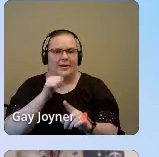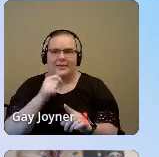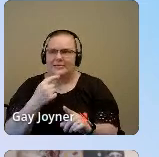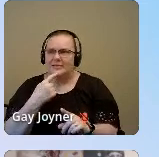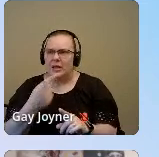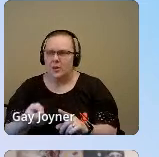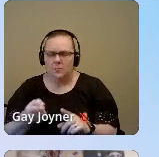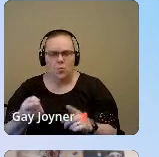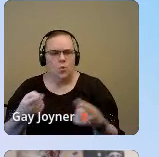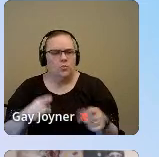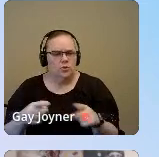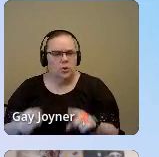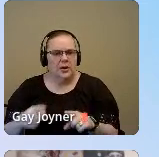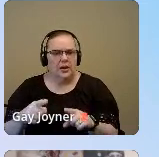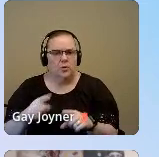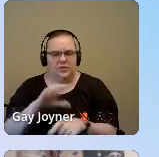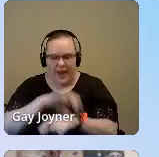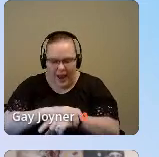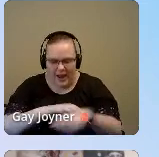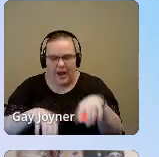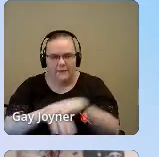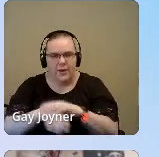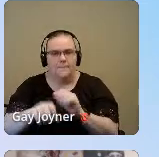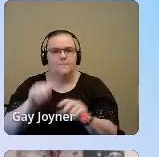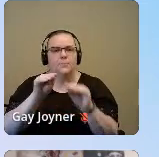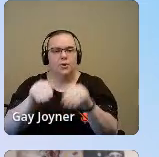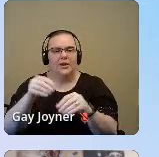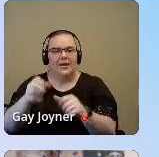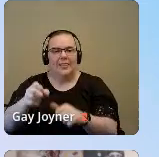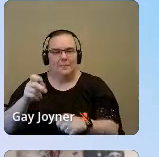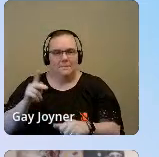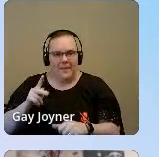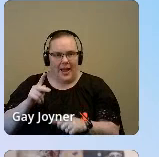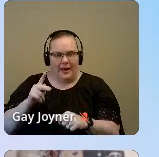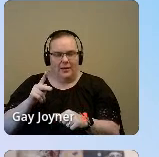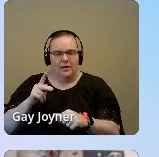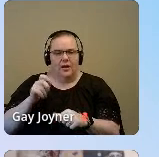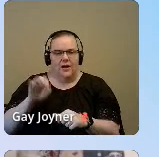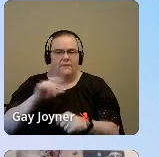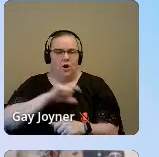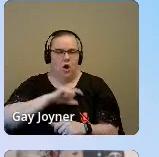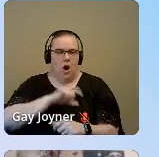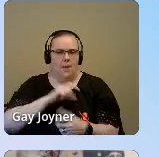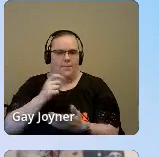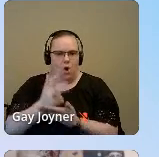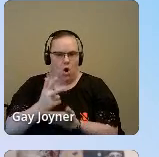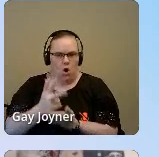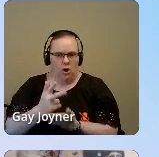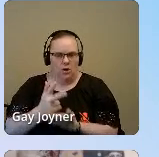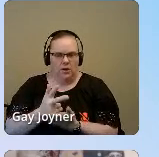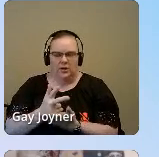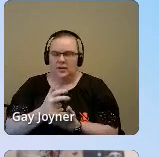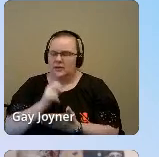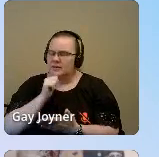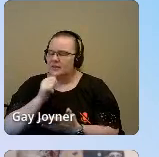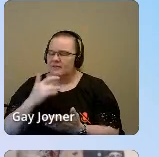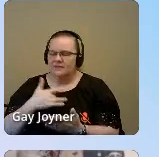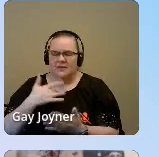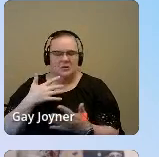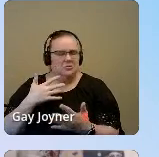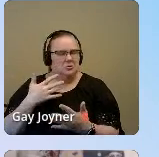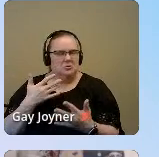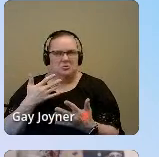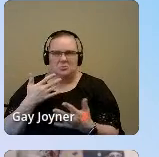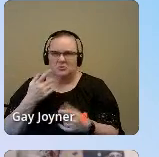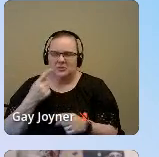handcuffed and put in the back of a cop car. As a black person in America, it feels so dangerous. It feels so unsafe. Regardless of what police officer shows